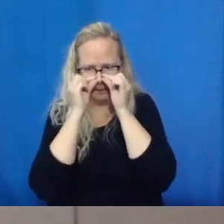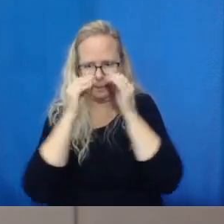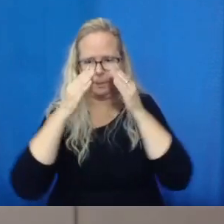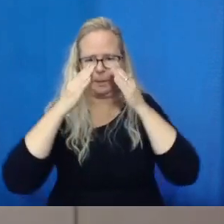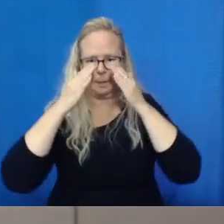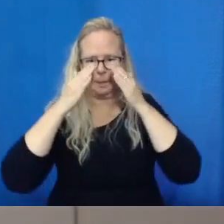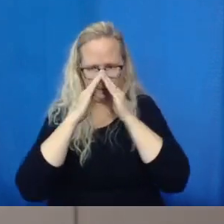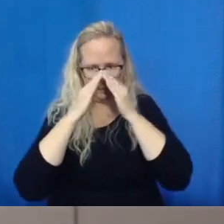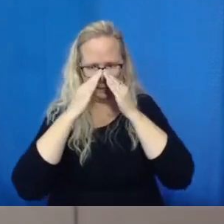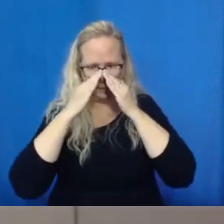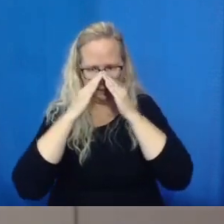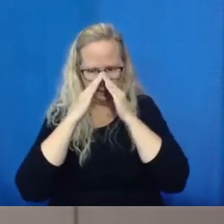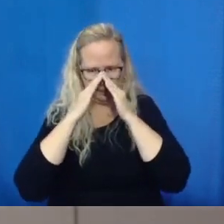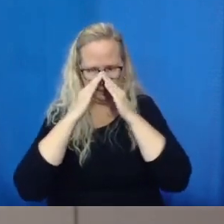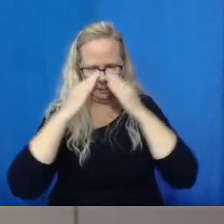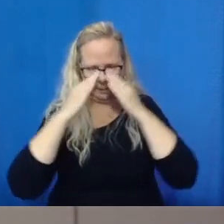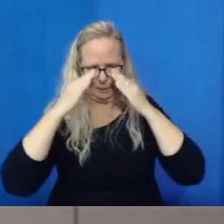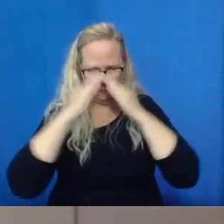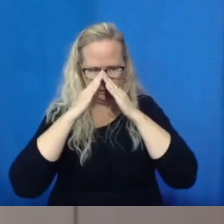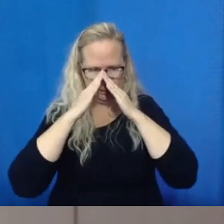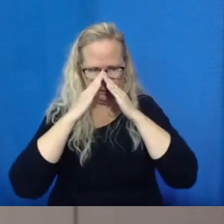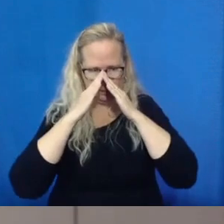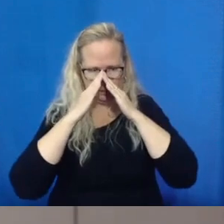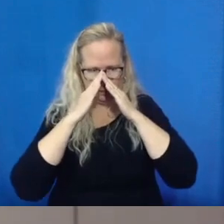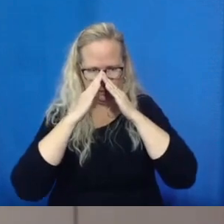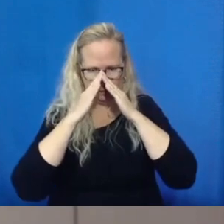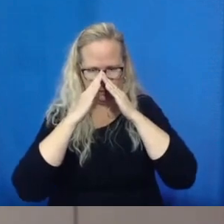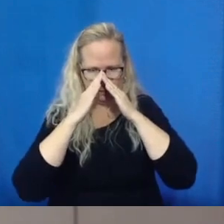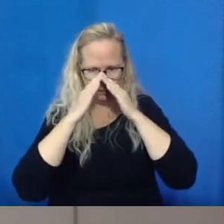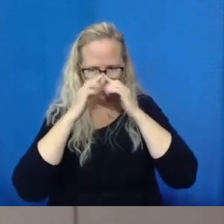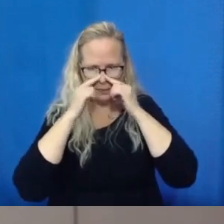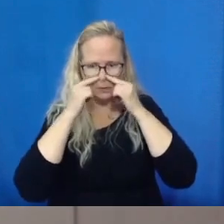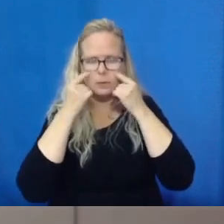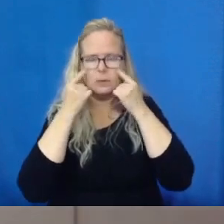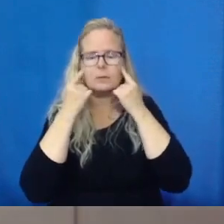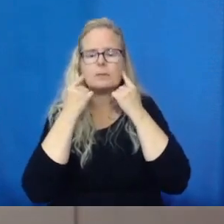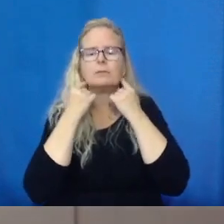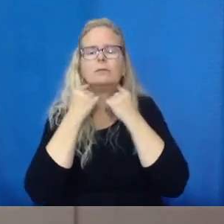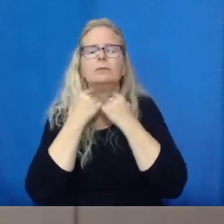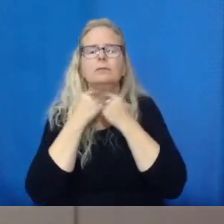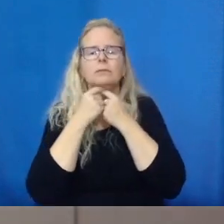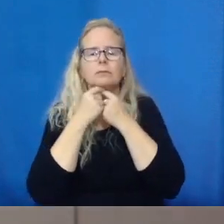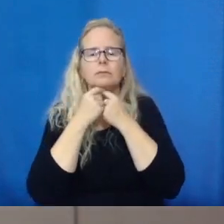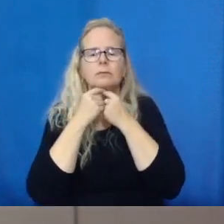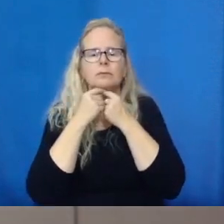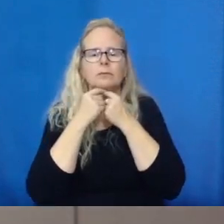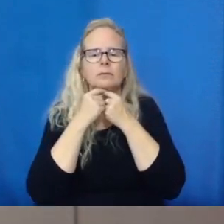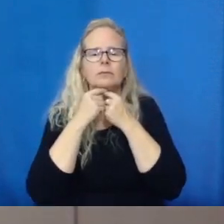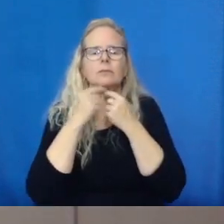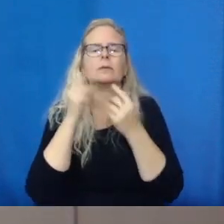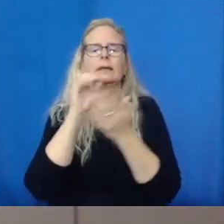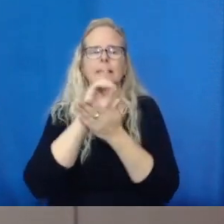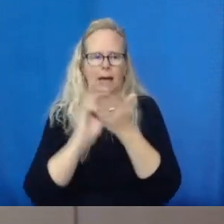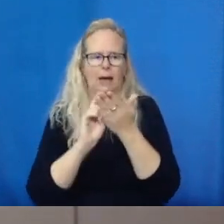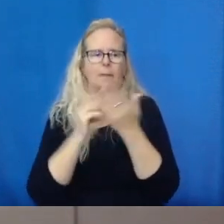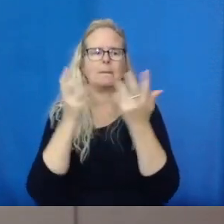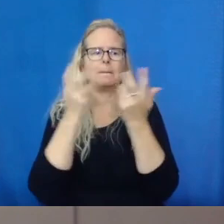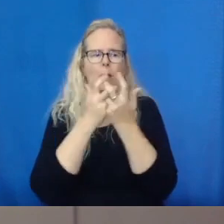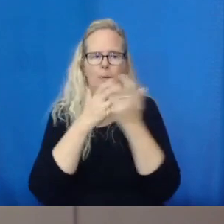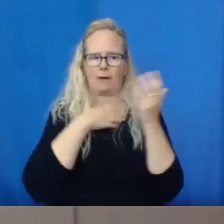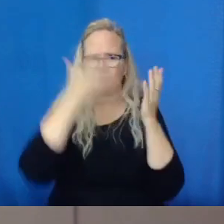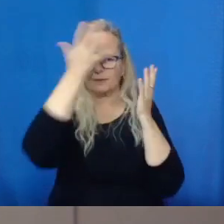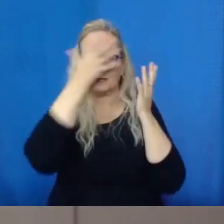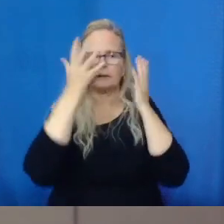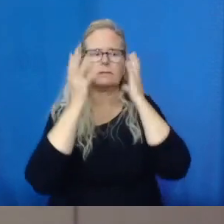was designed to fit around my face. So there's no big gaps or leak points there. The problem is it's not quite as tight